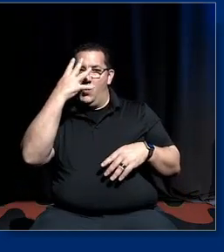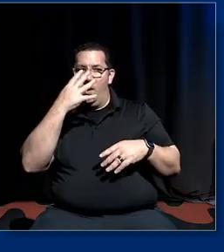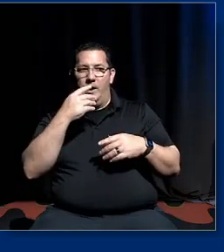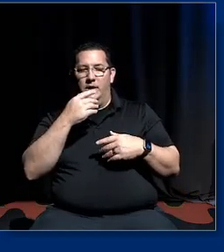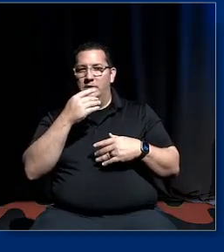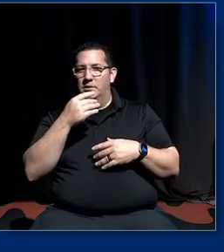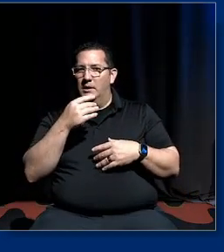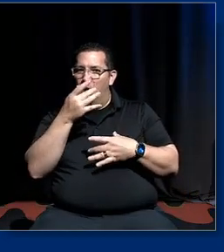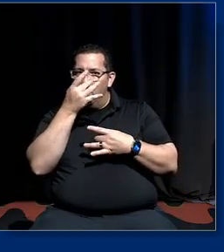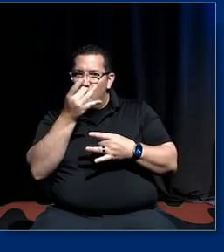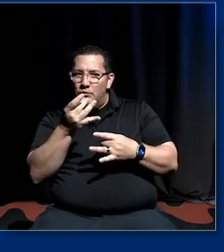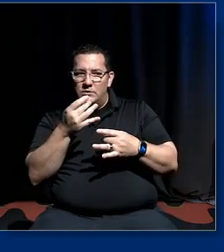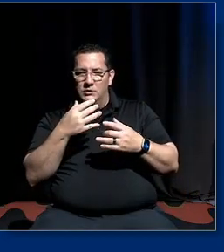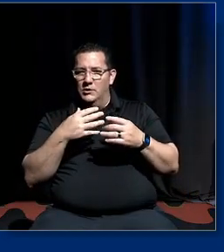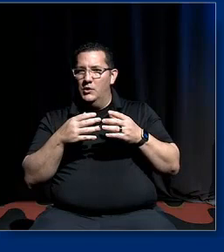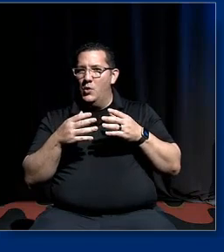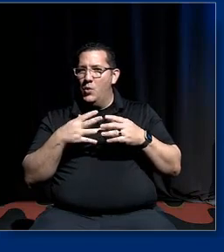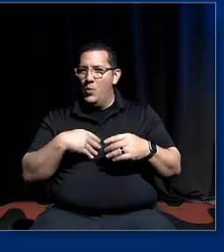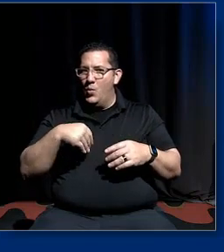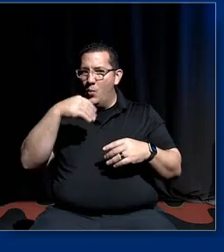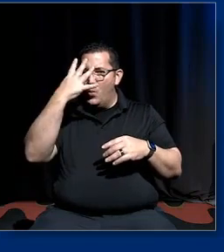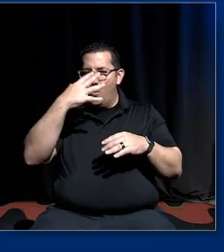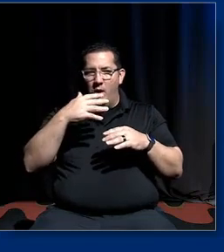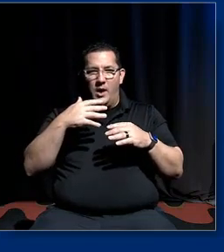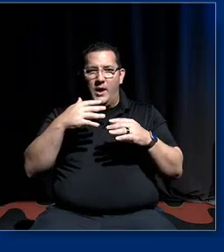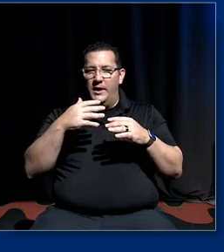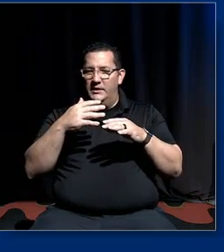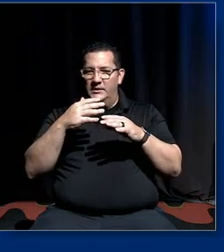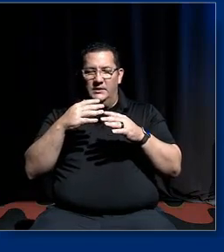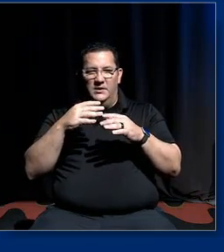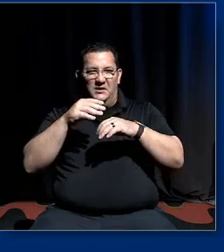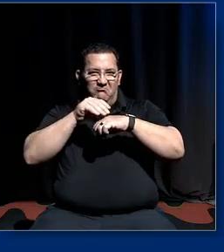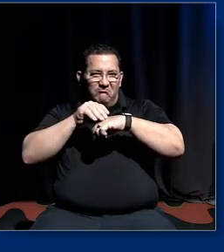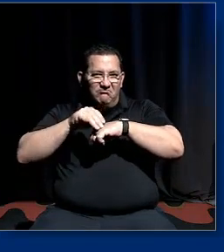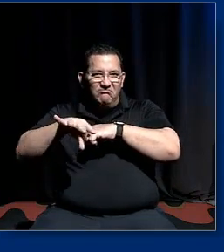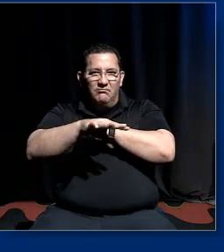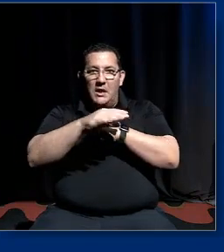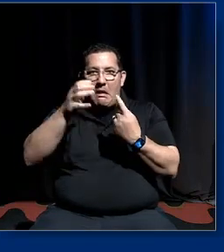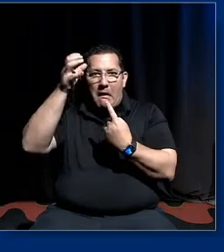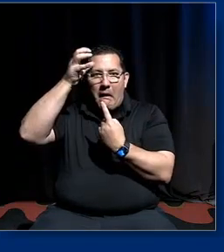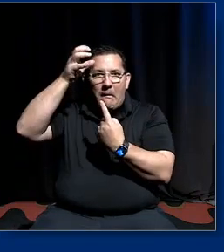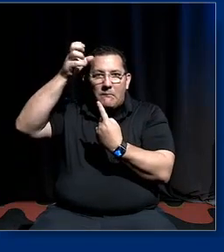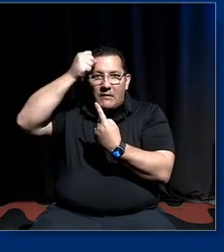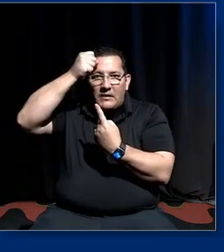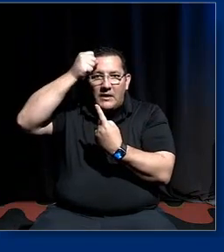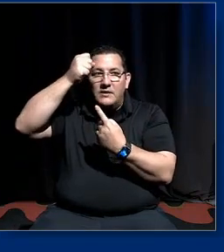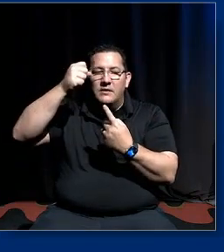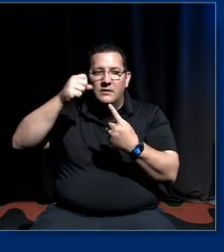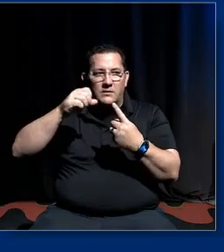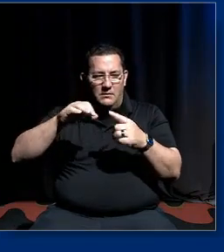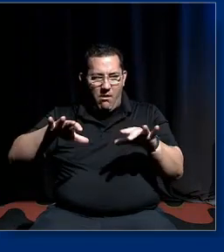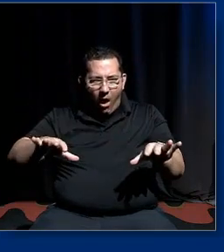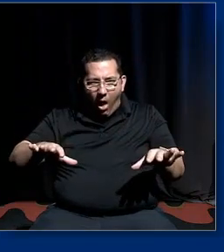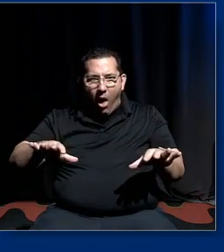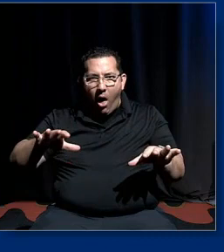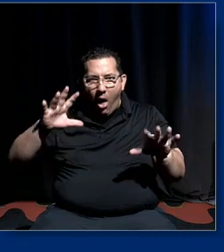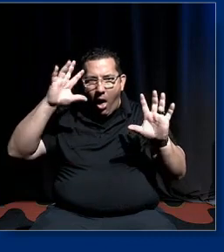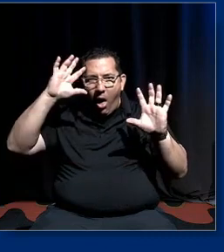saturates common sense then you you're really at a revolutionary moment and that's when